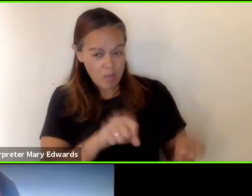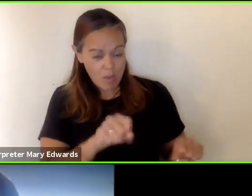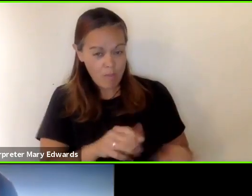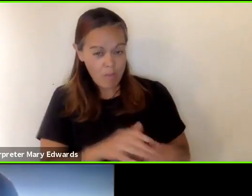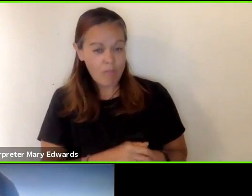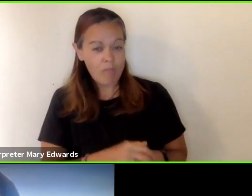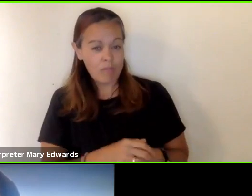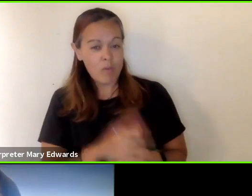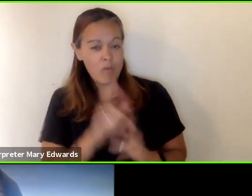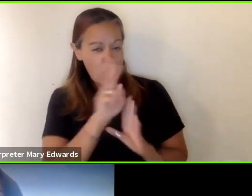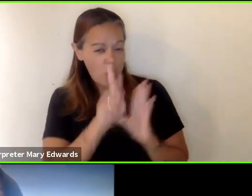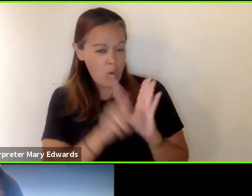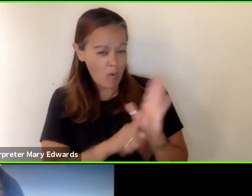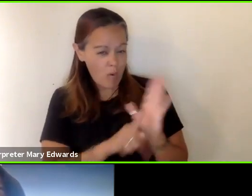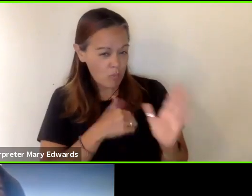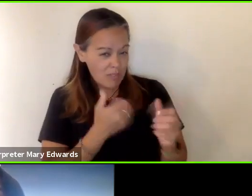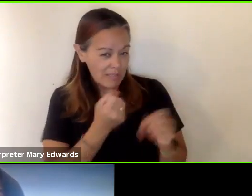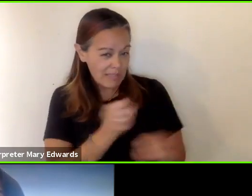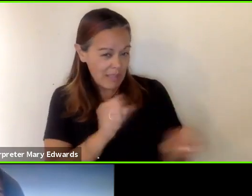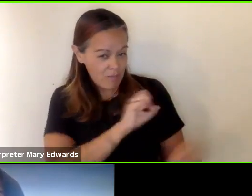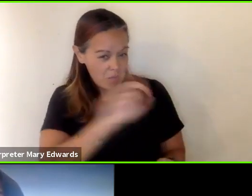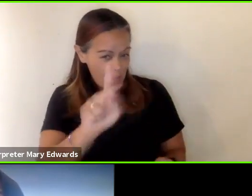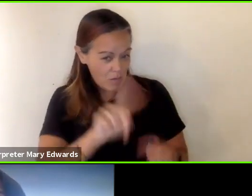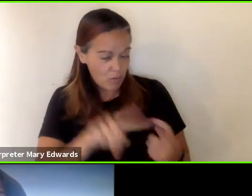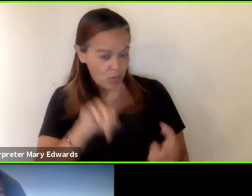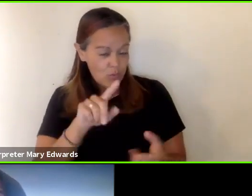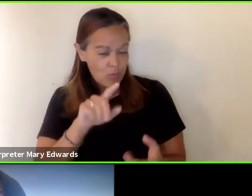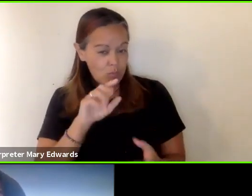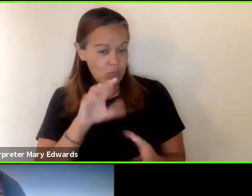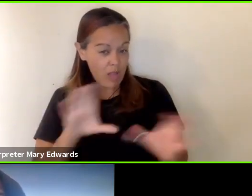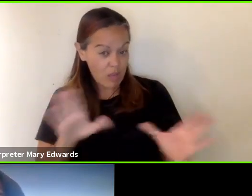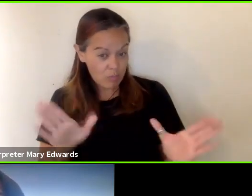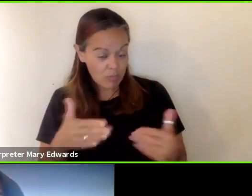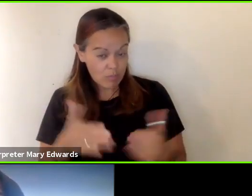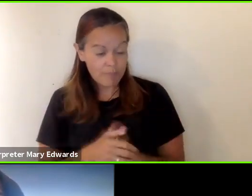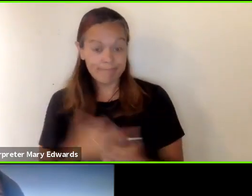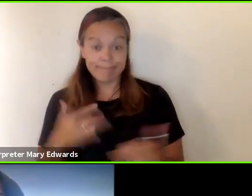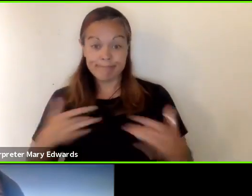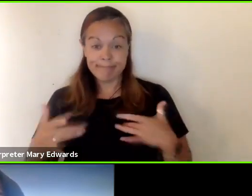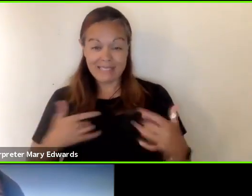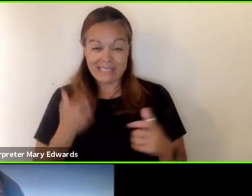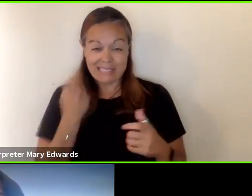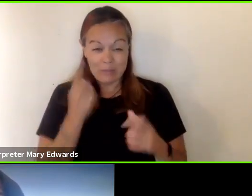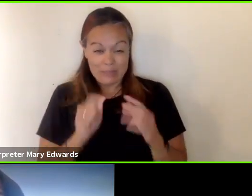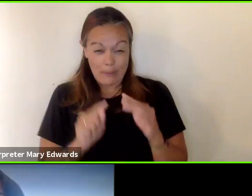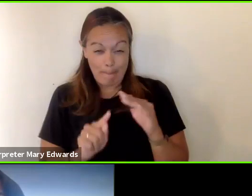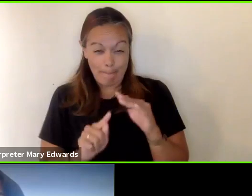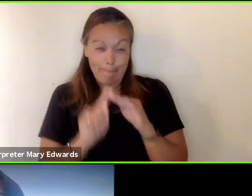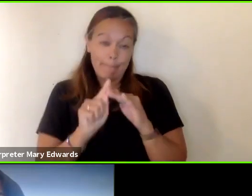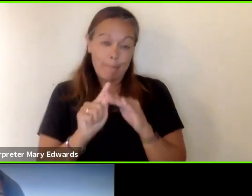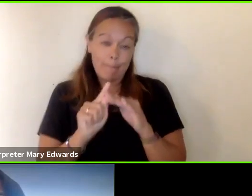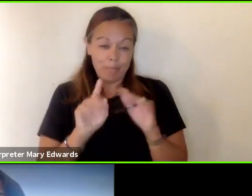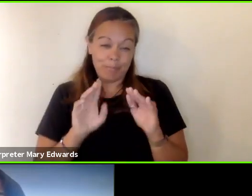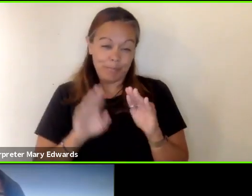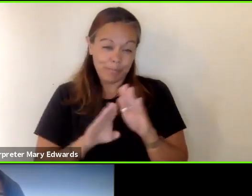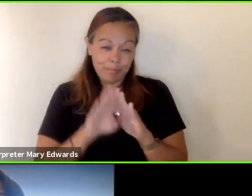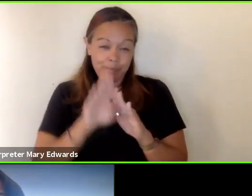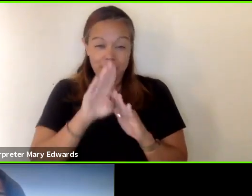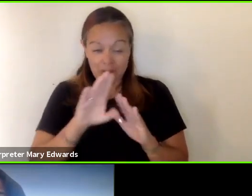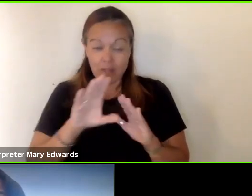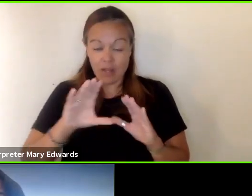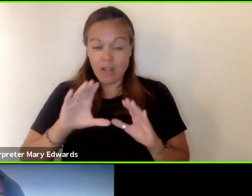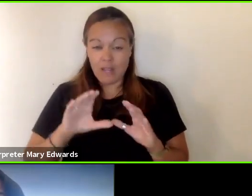return to the classroom we are concerned about the recent surge in cases that we're experiencing here in sonoma county